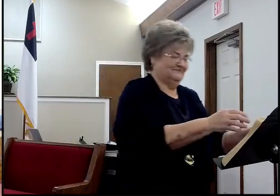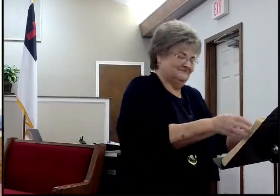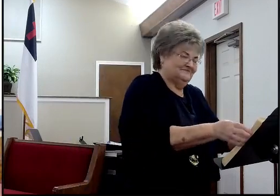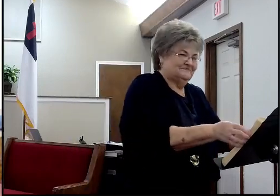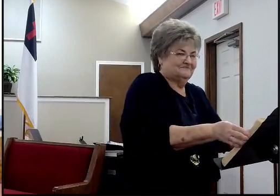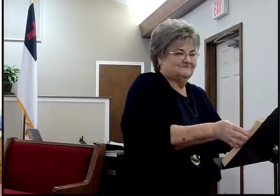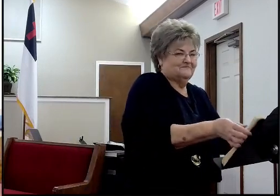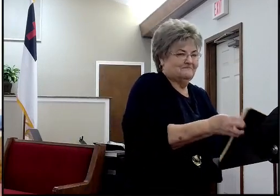Amen.